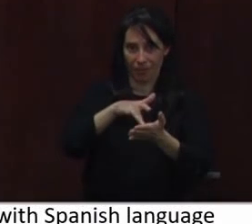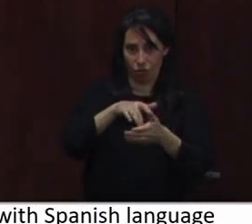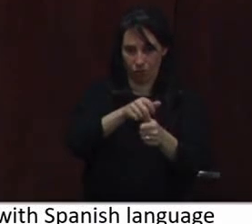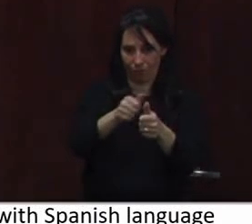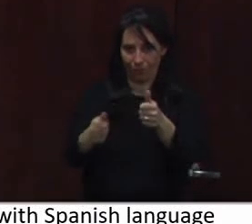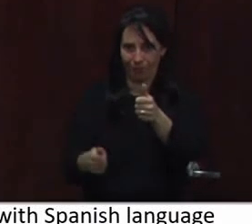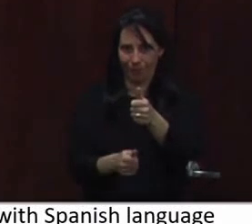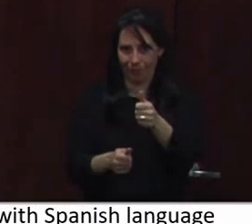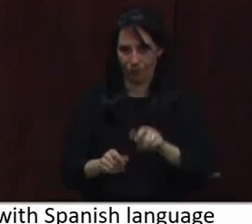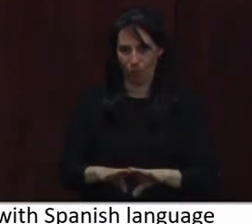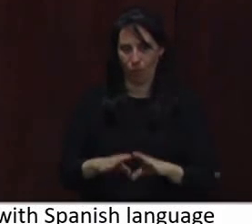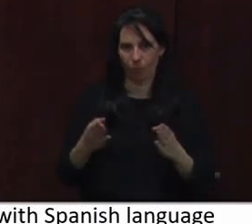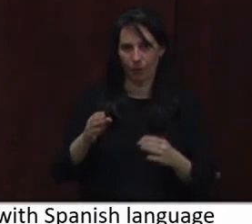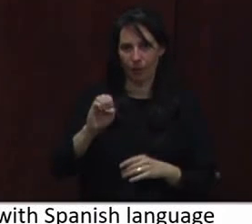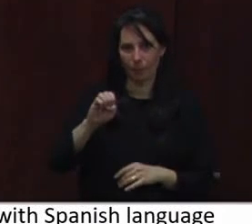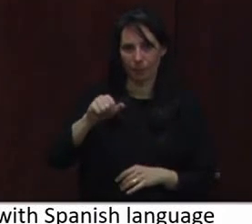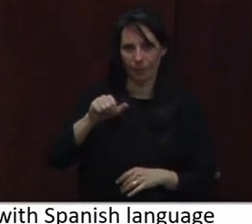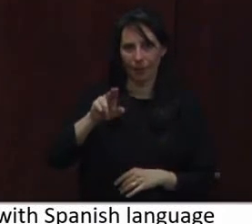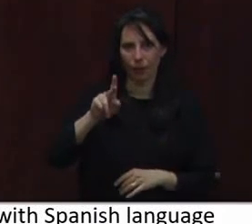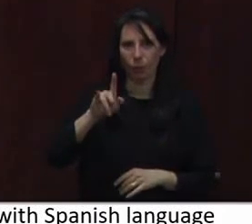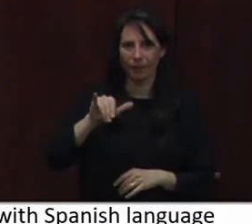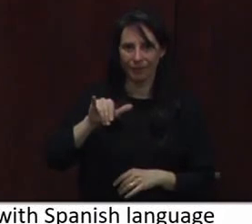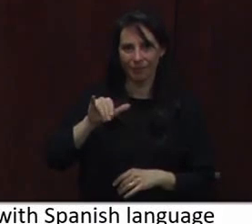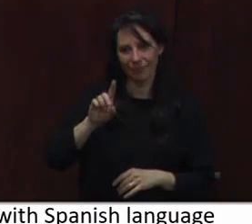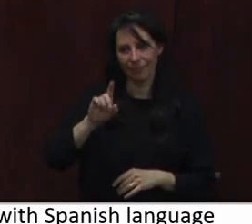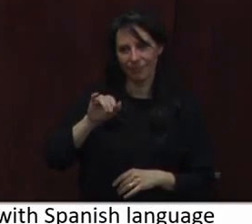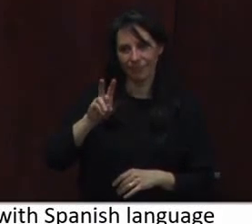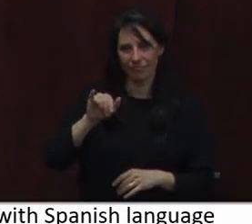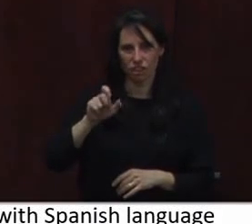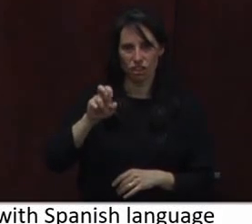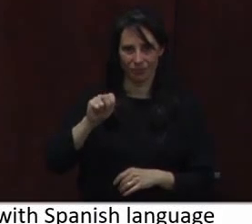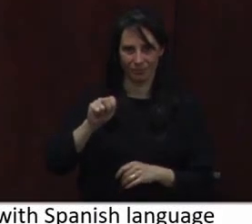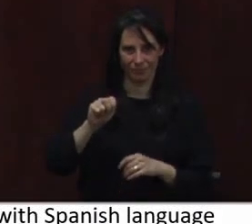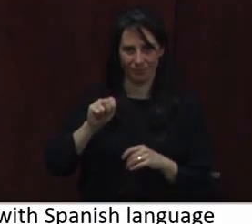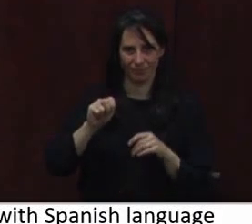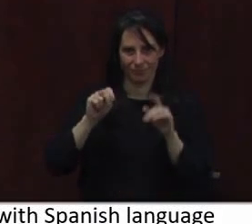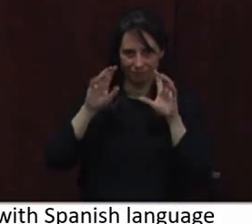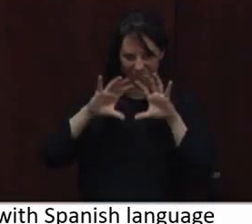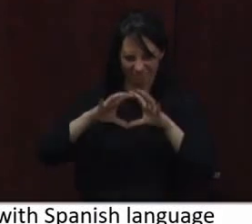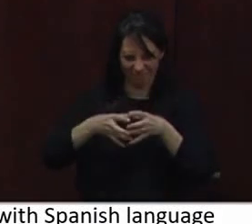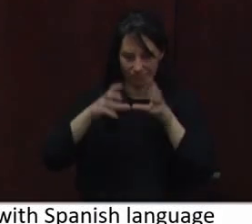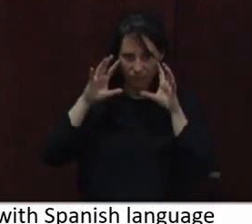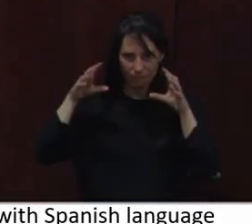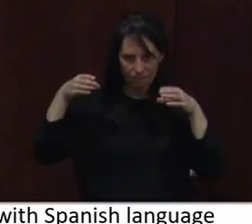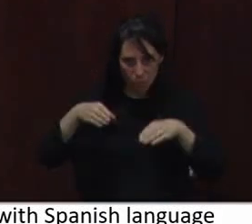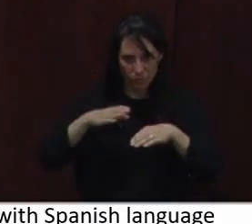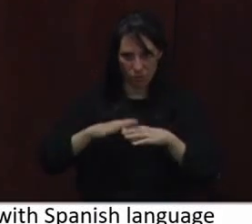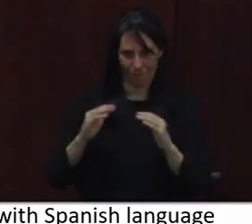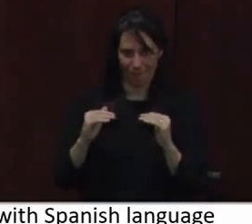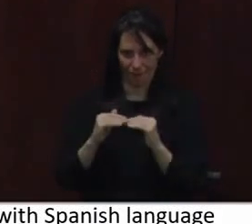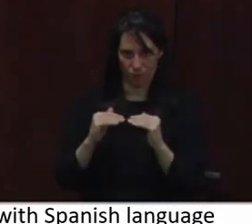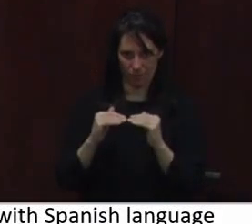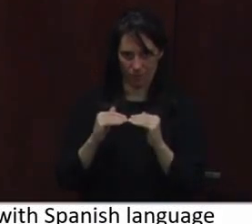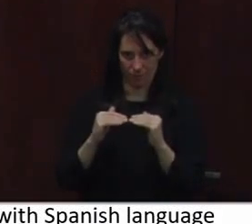helps ensure that a lot of the components of our plans have some level